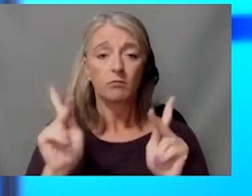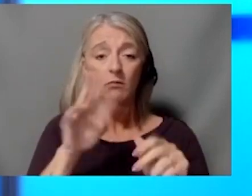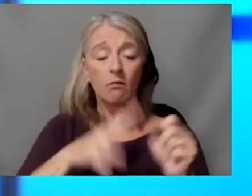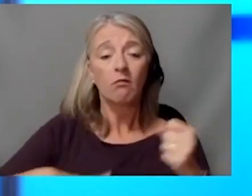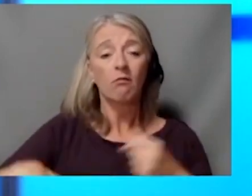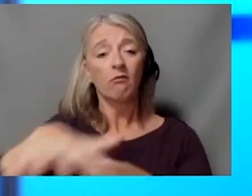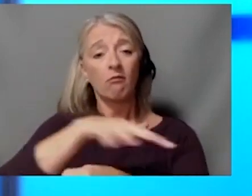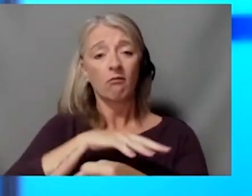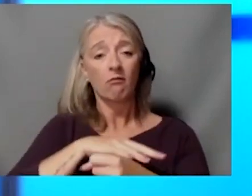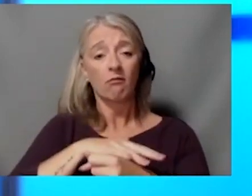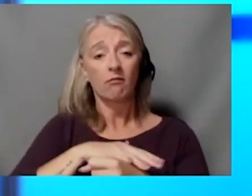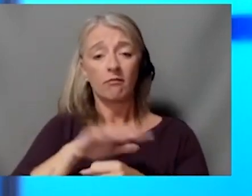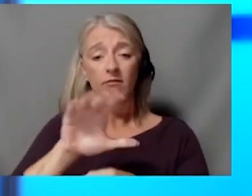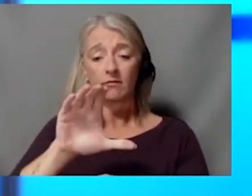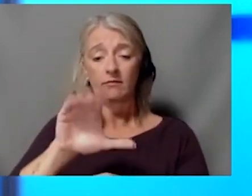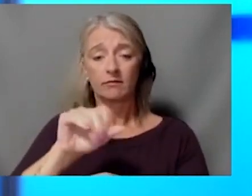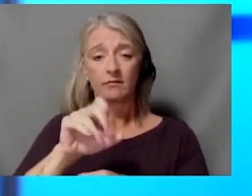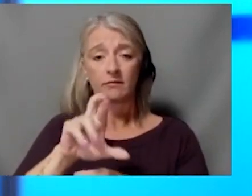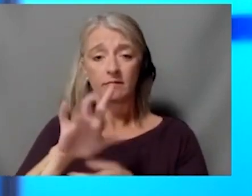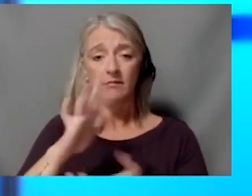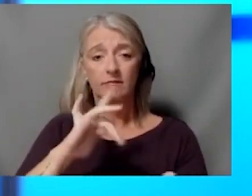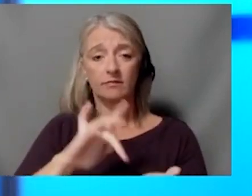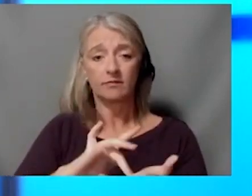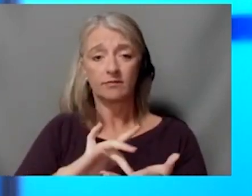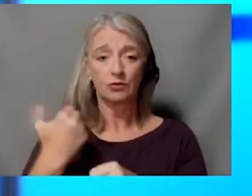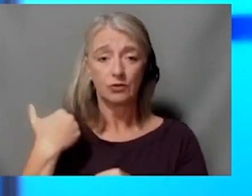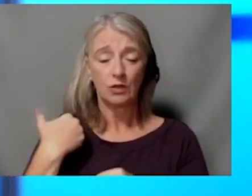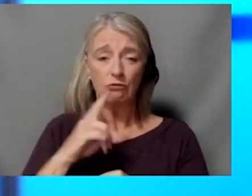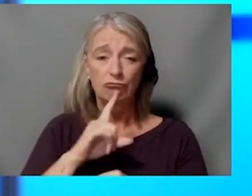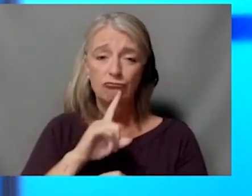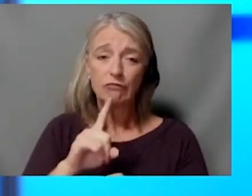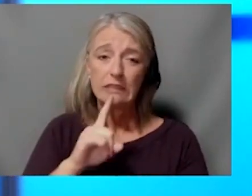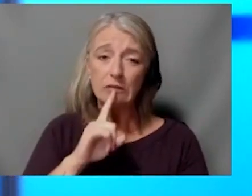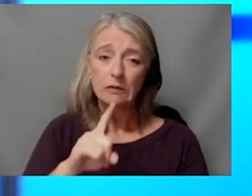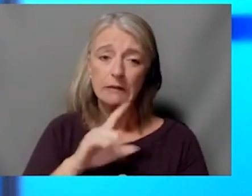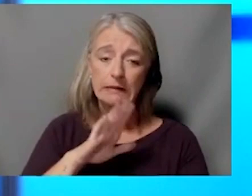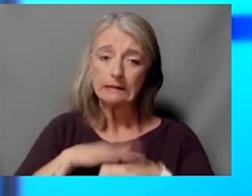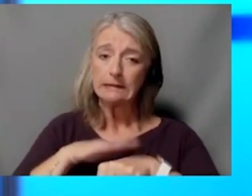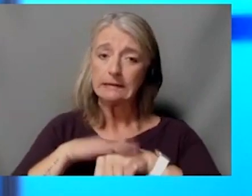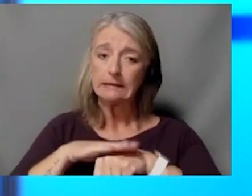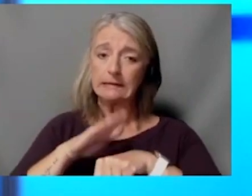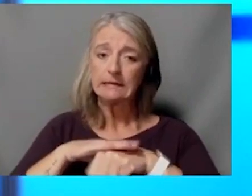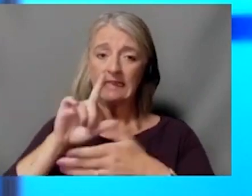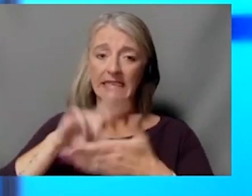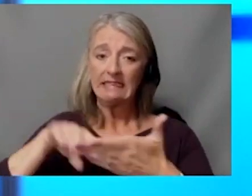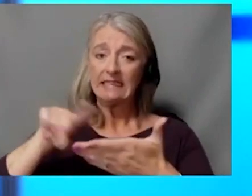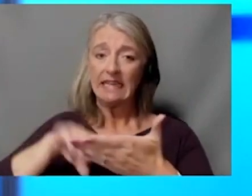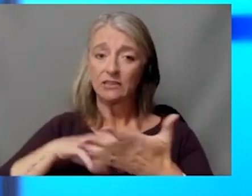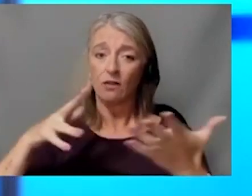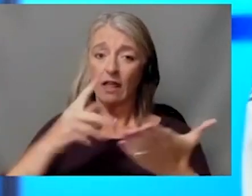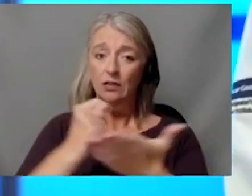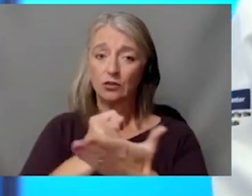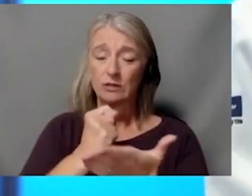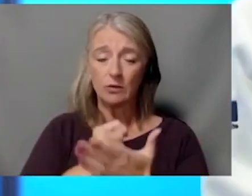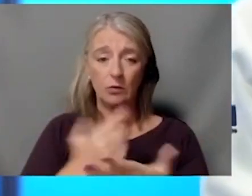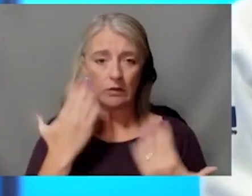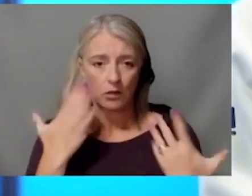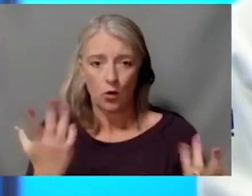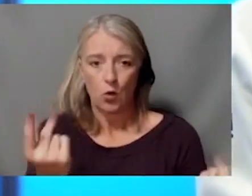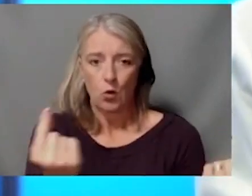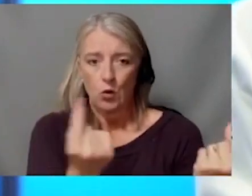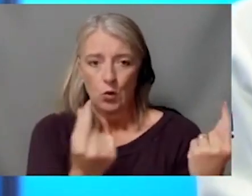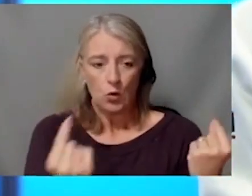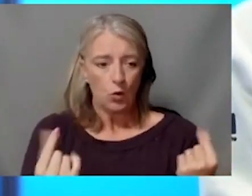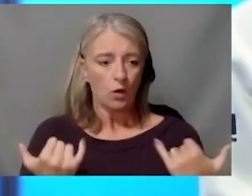I mean, two and a half years ago, we were really, really, really, really cautious and canceled a lot of treatment because we didn't know what to do. But now we have